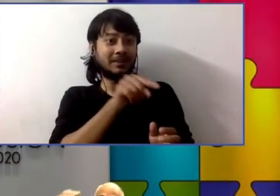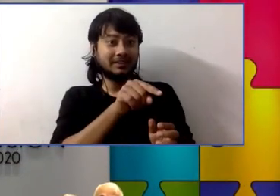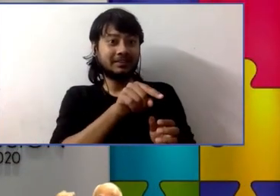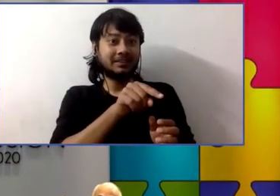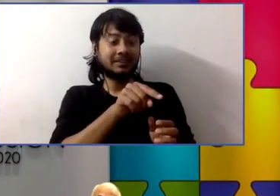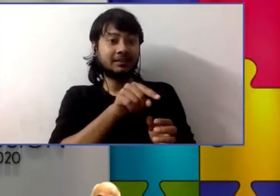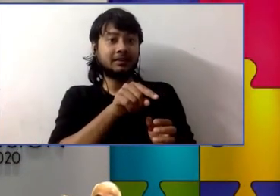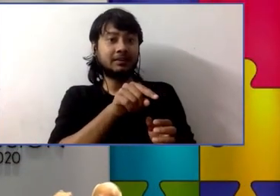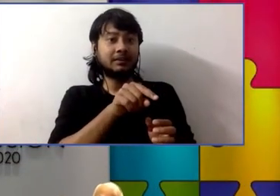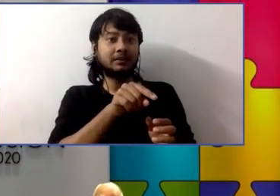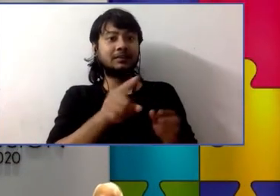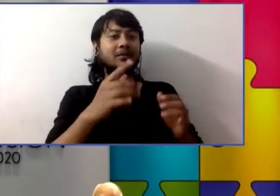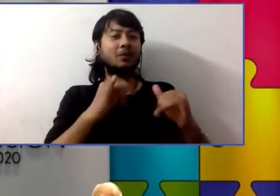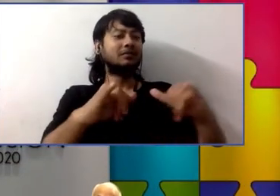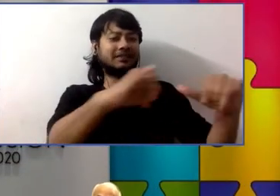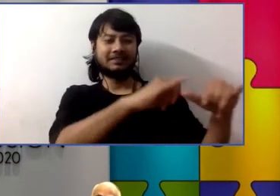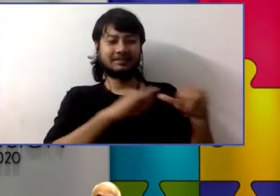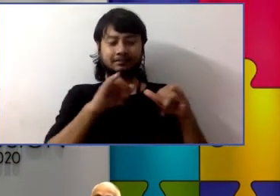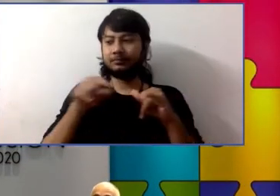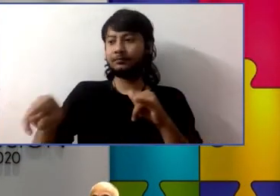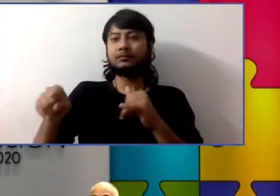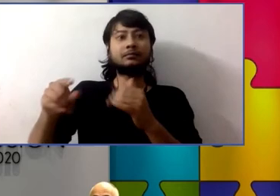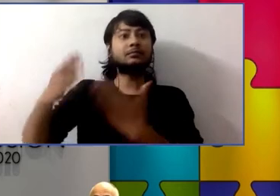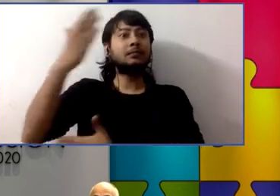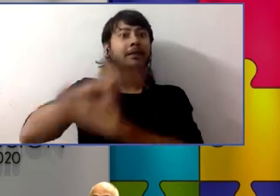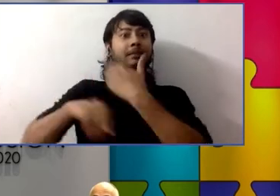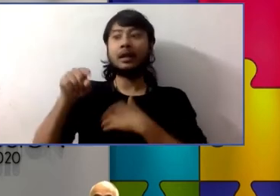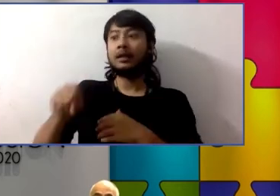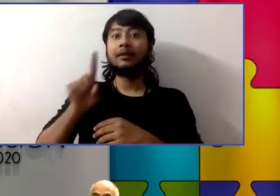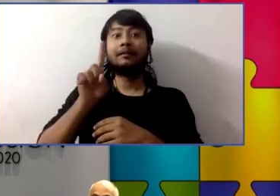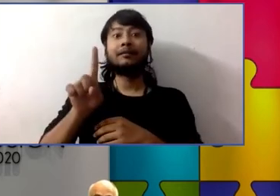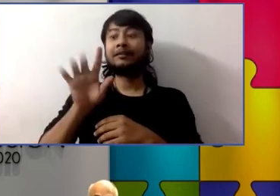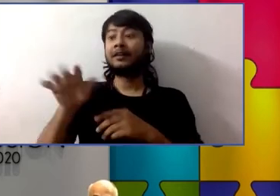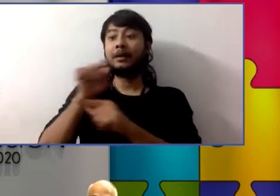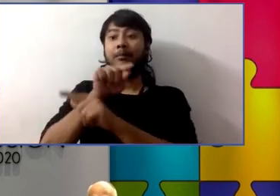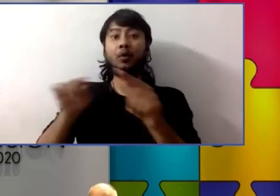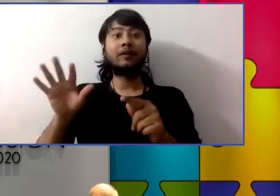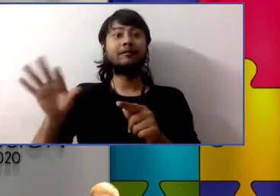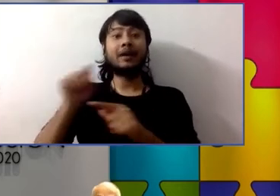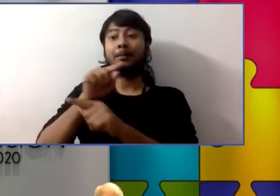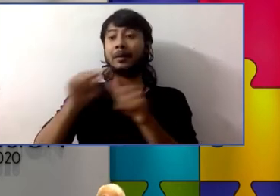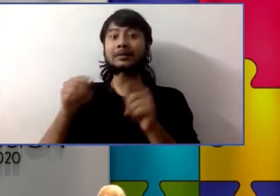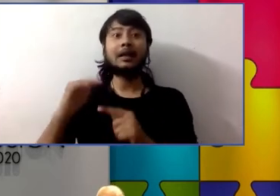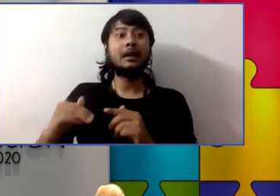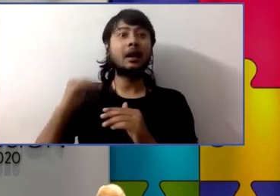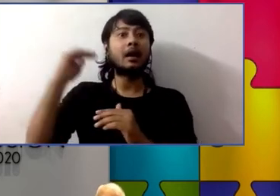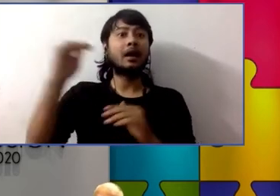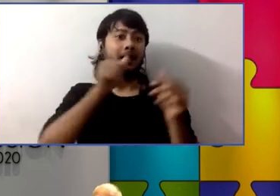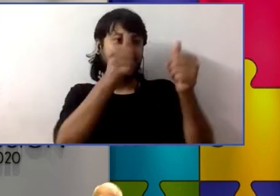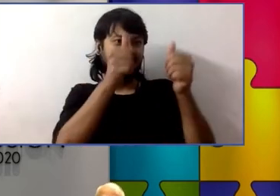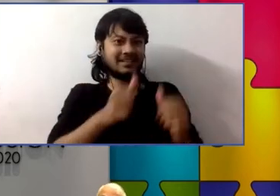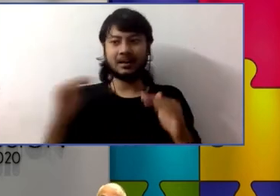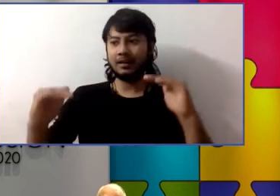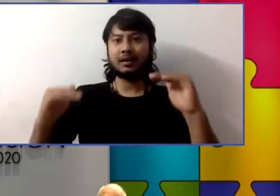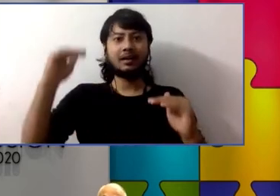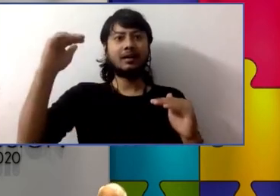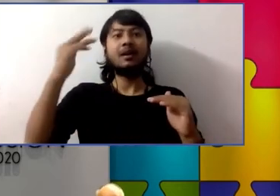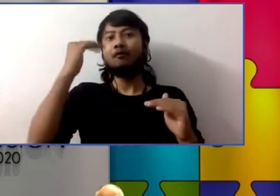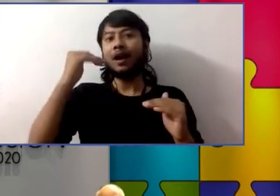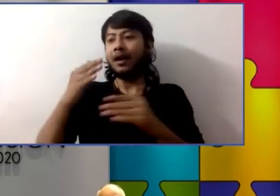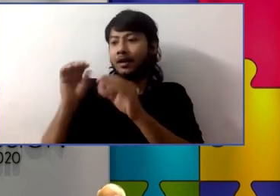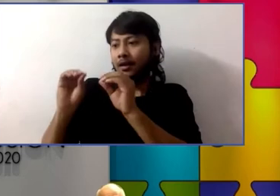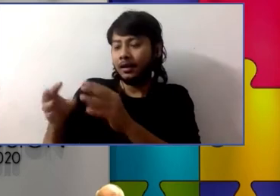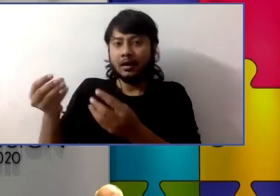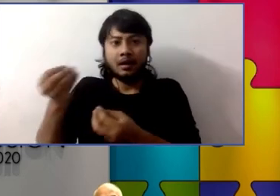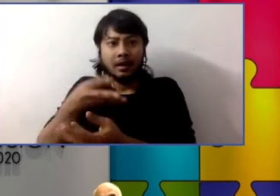points higher on their exams and they found that was because the kids were more engaged in the curriculum they were co-teaching and working with their students their